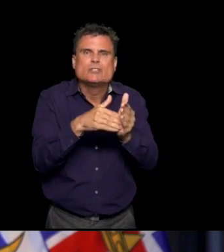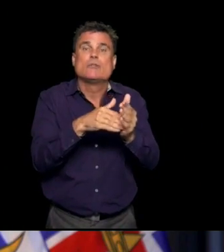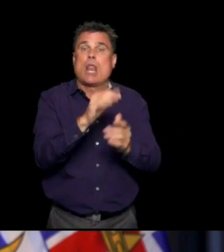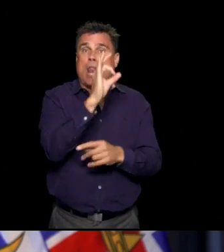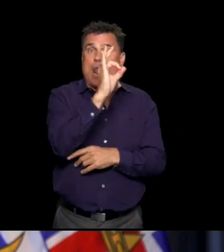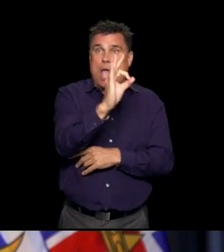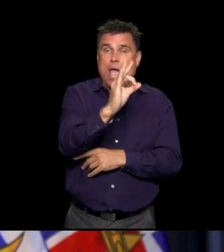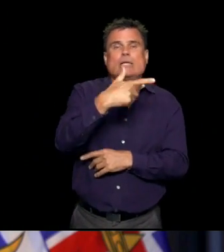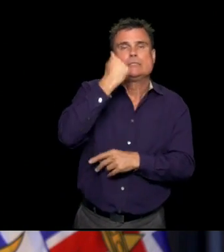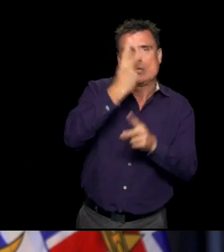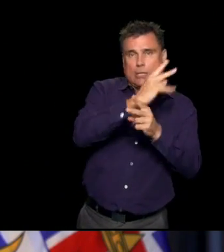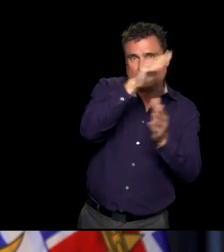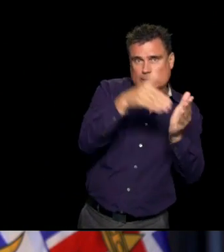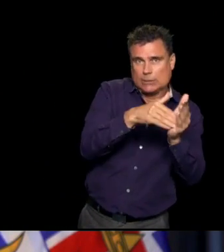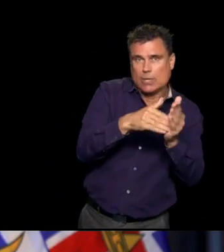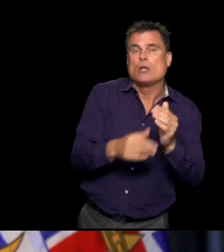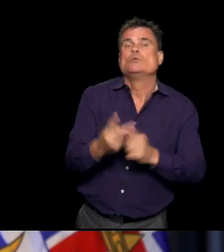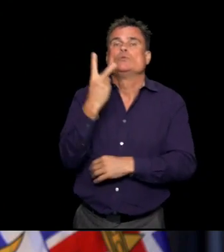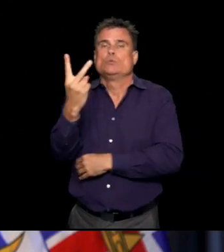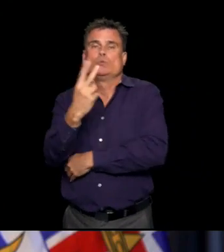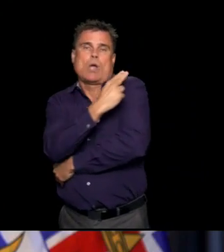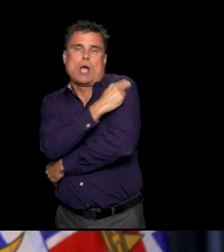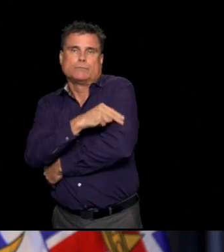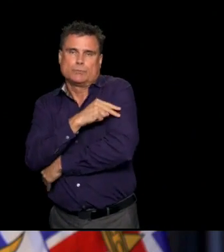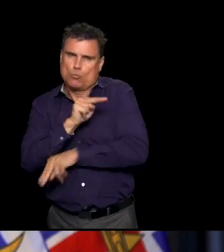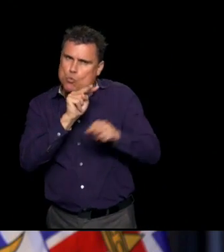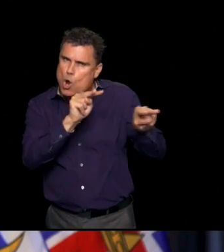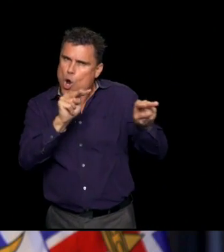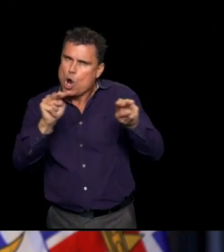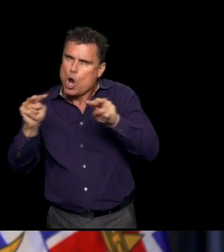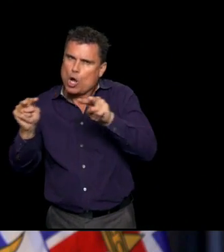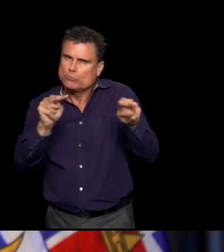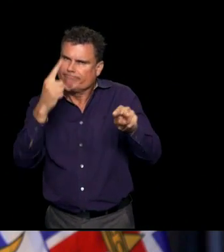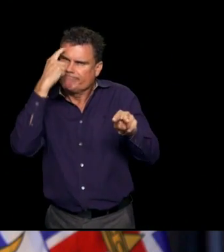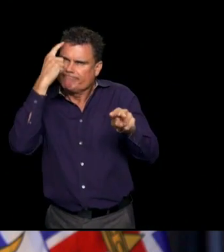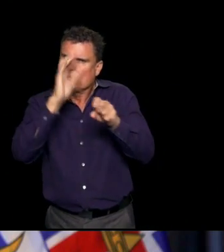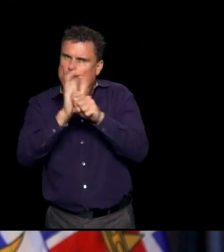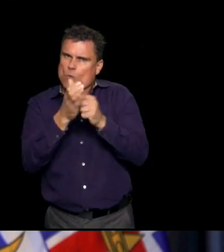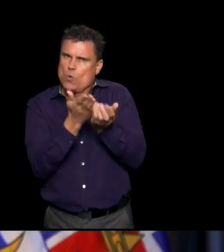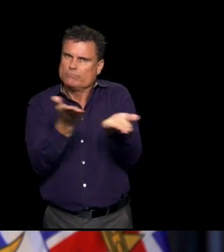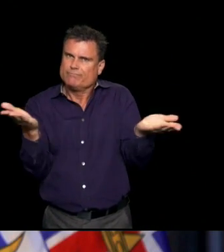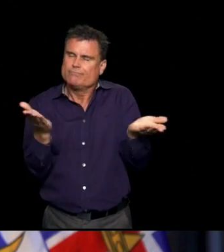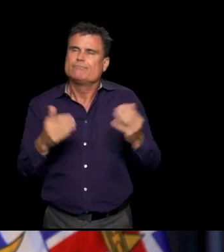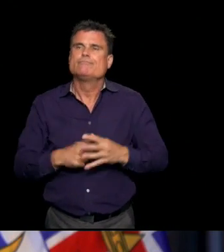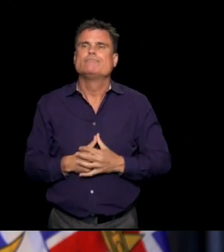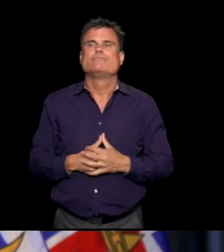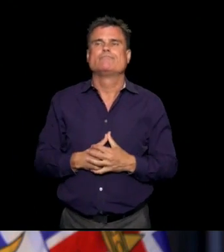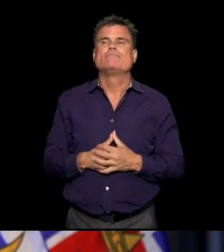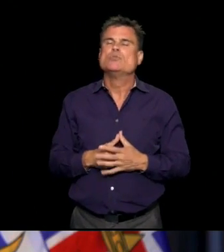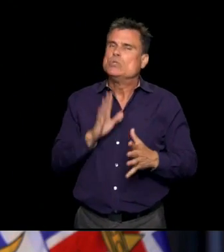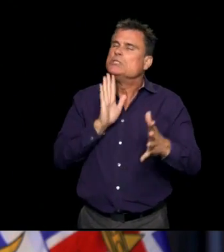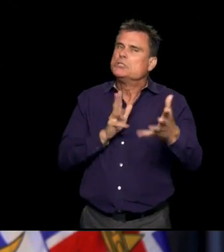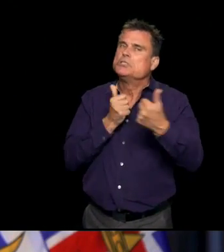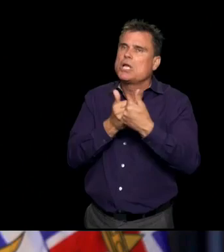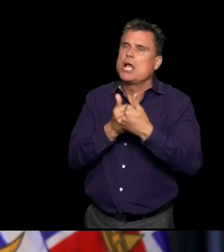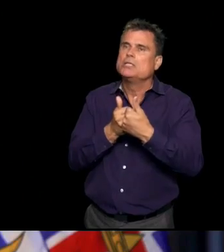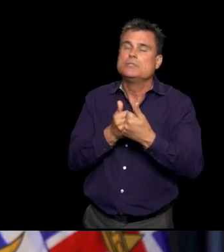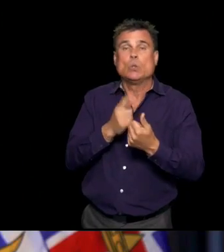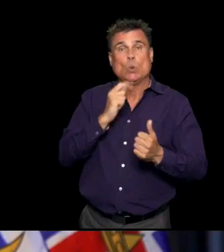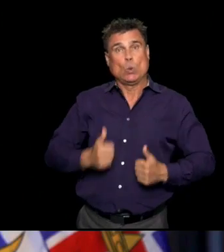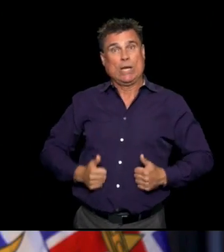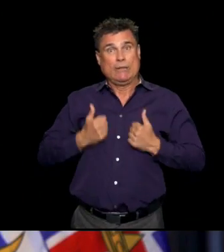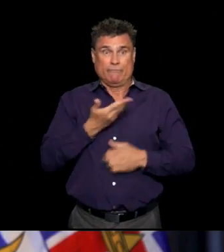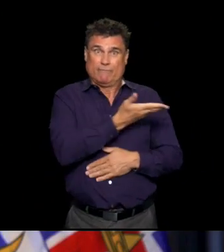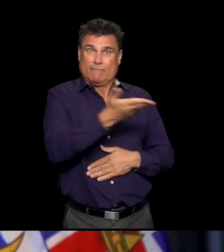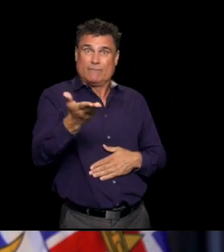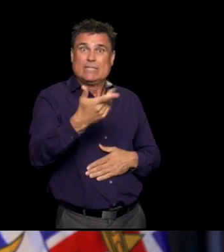COVID-19 and the work being done there is both extraordinary and difficult and challenging and really, everybody involved from